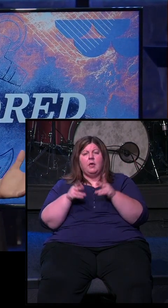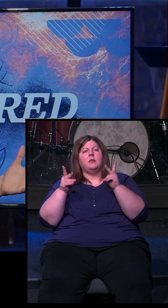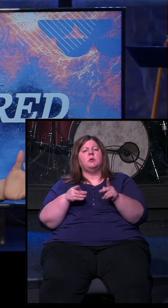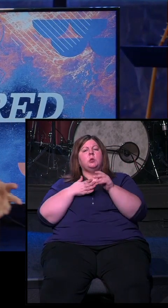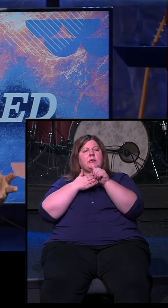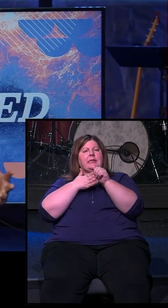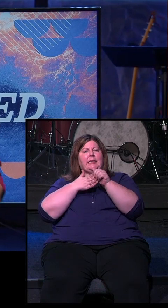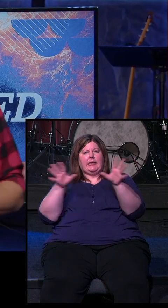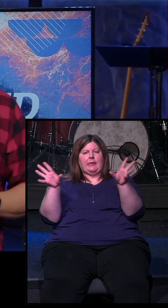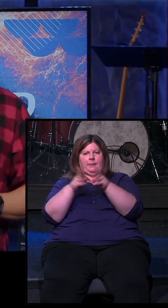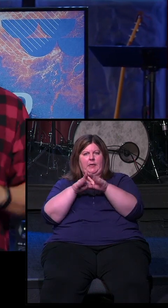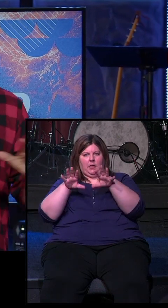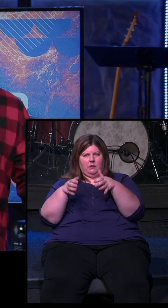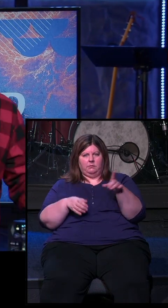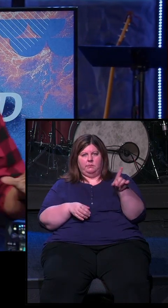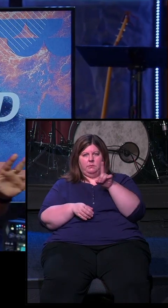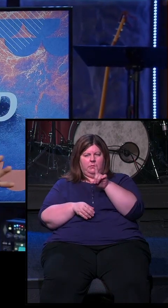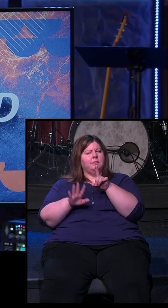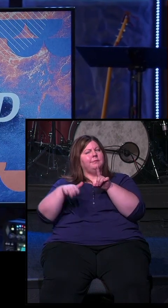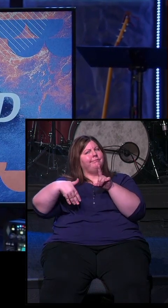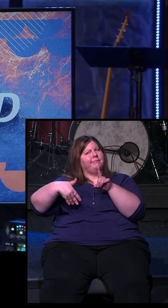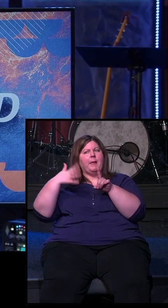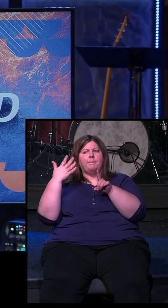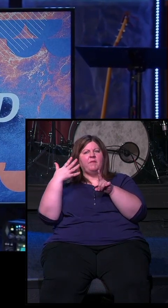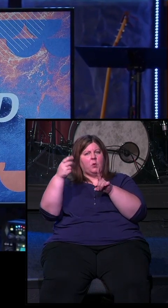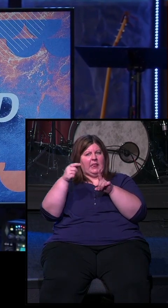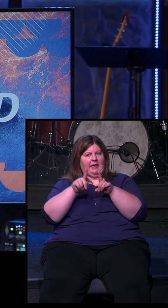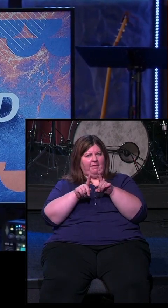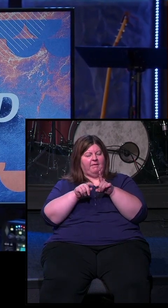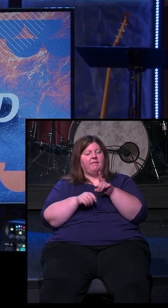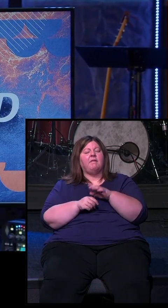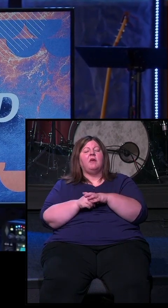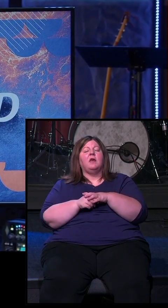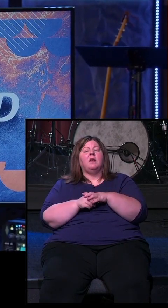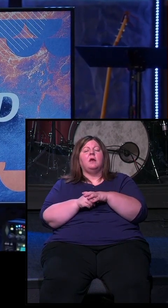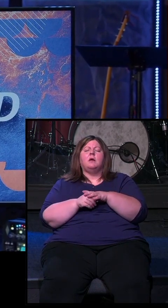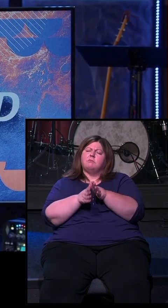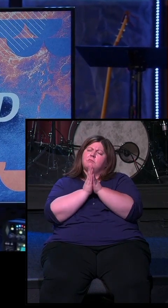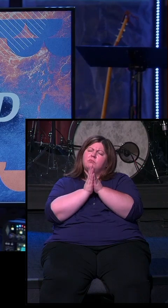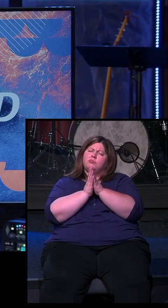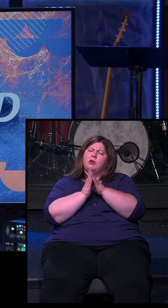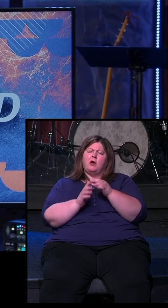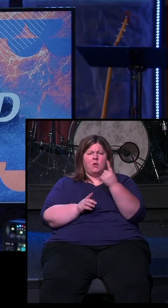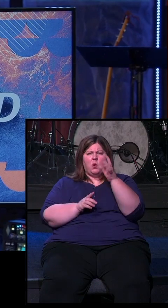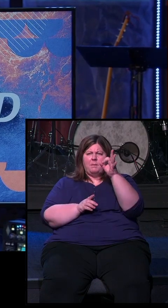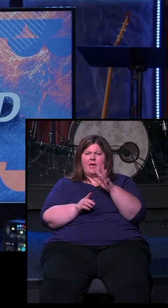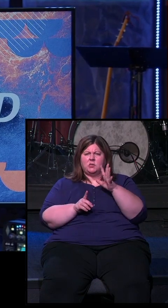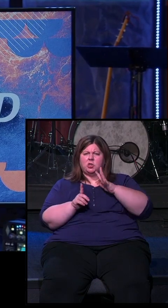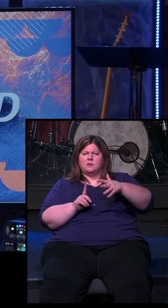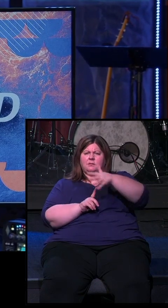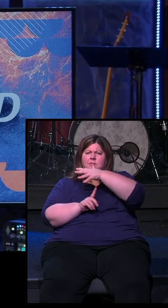charge of this gathering, literally says, Hey, before we break today, I wonder if we could just have a time of prayer over one of our pastors in the room.